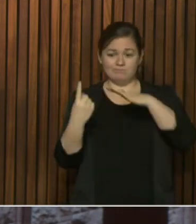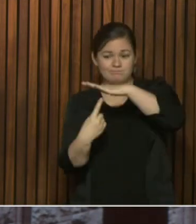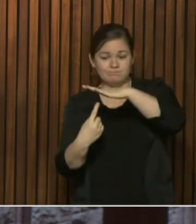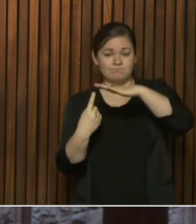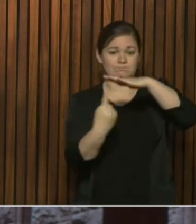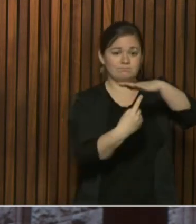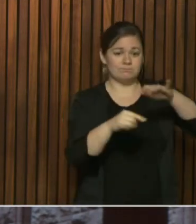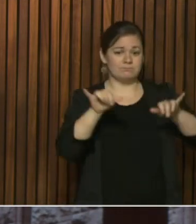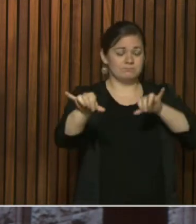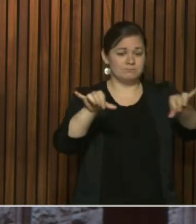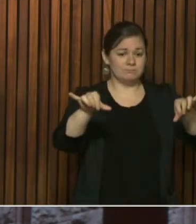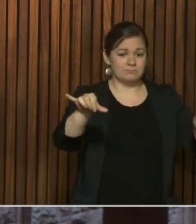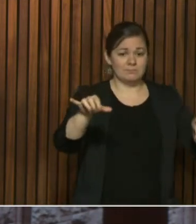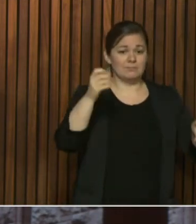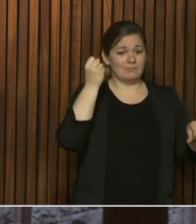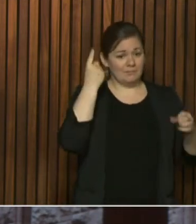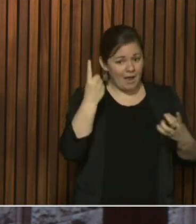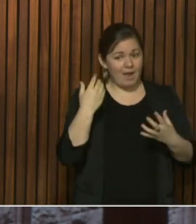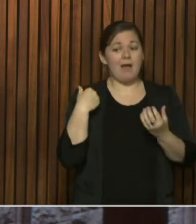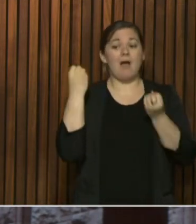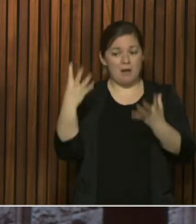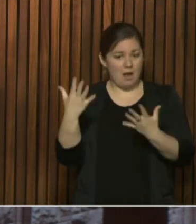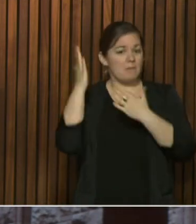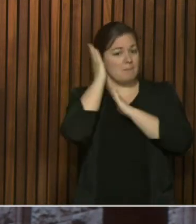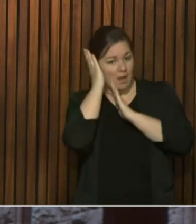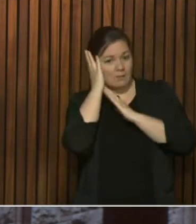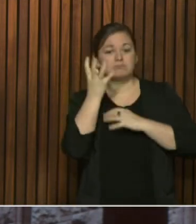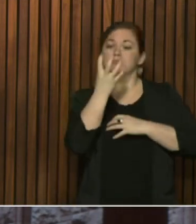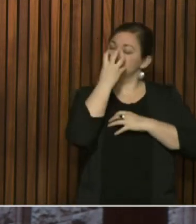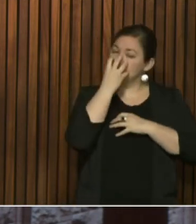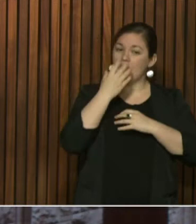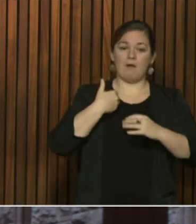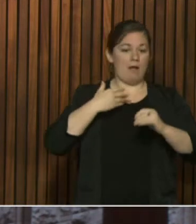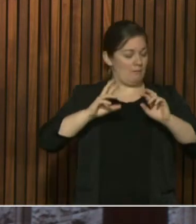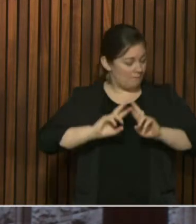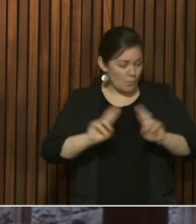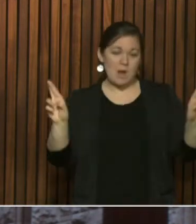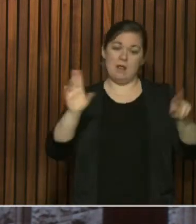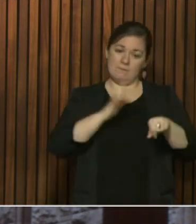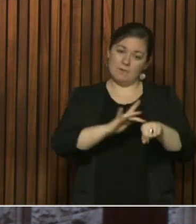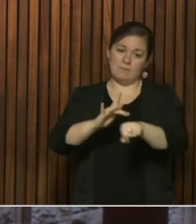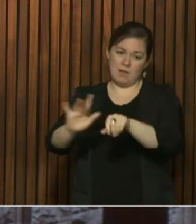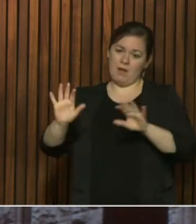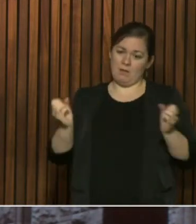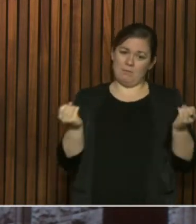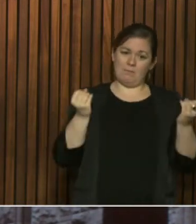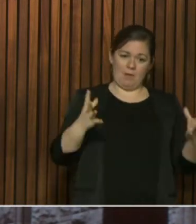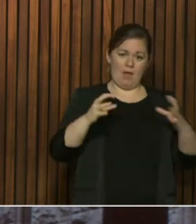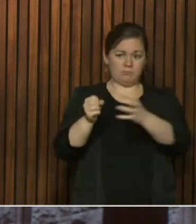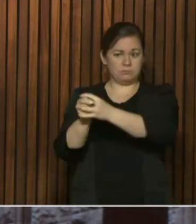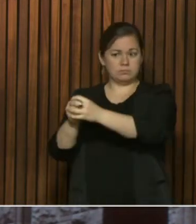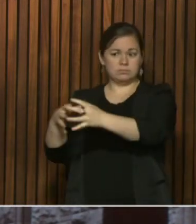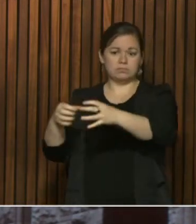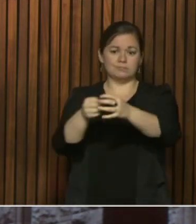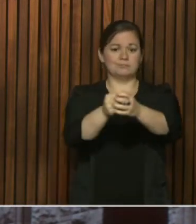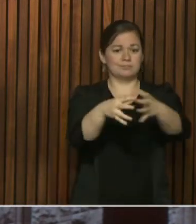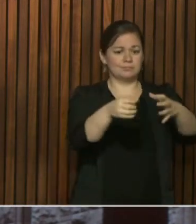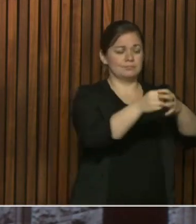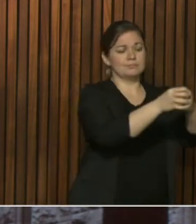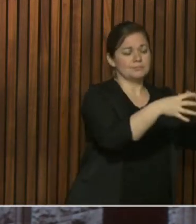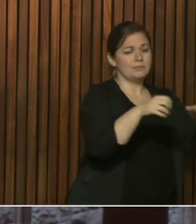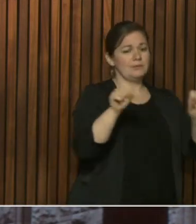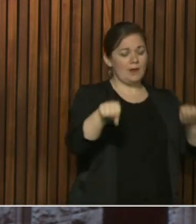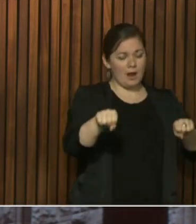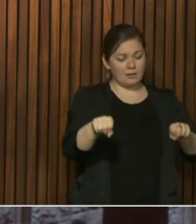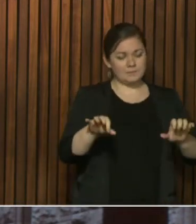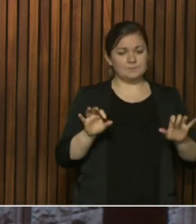ventilators. So in that sense, they're the ones that are seeing quite a few. Some of them have more load than each